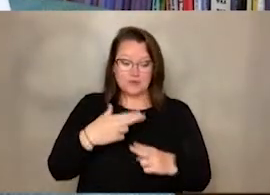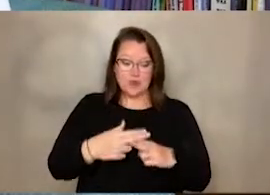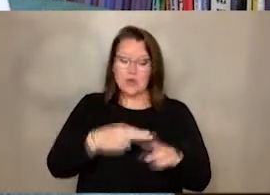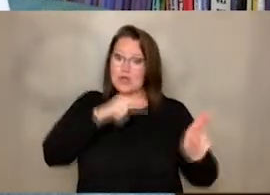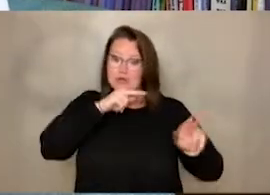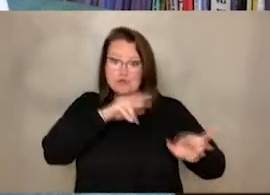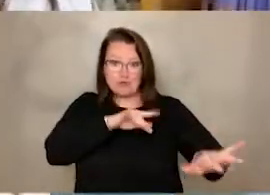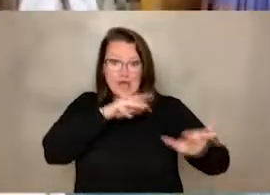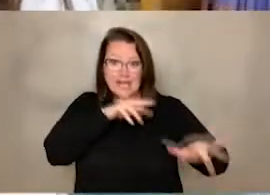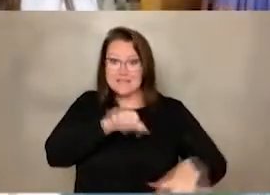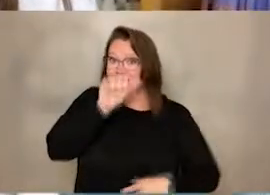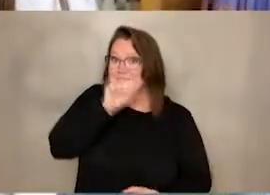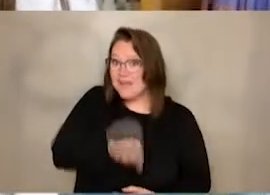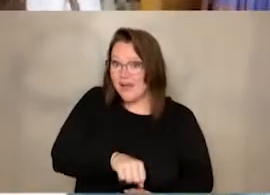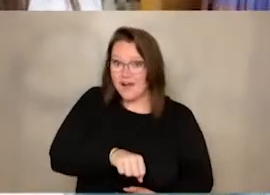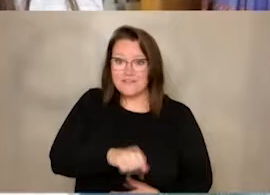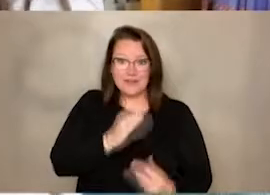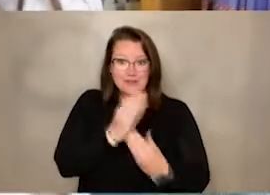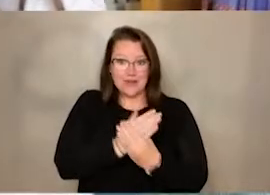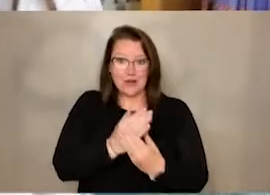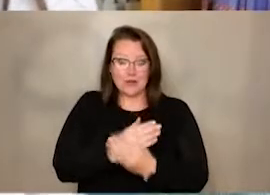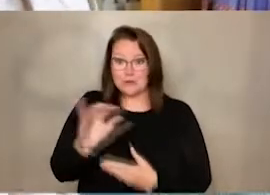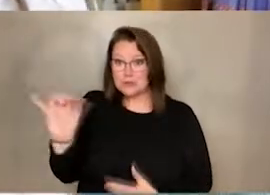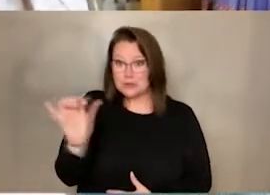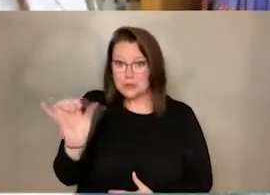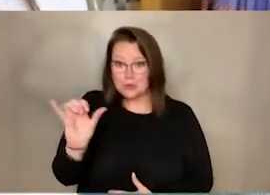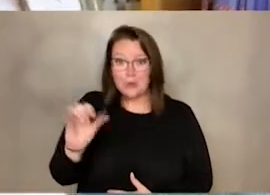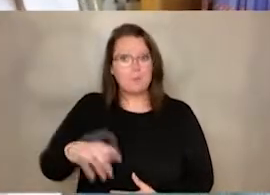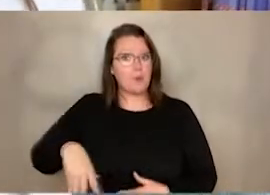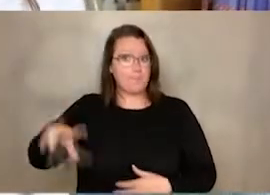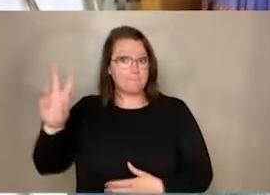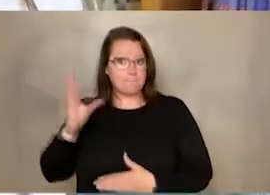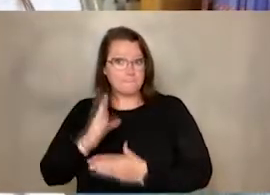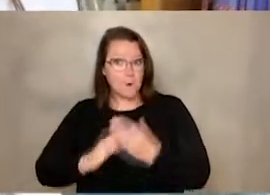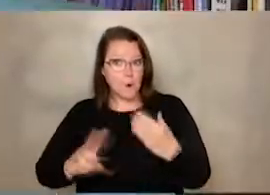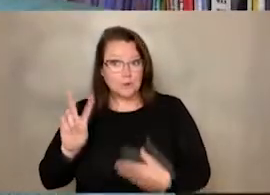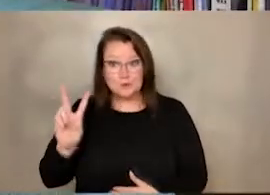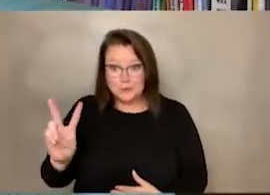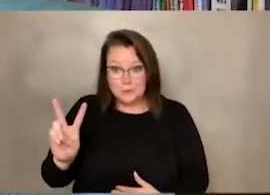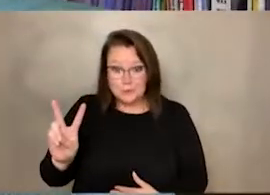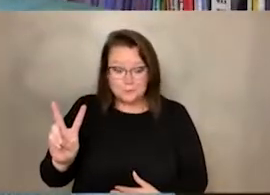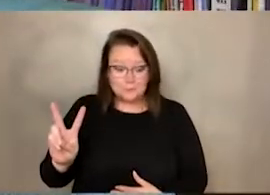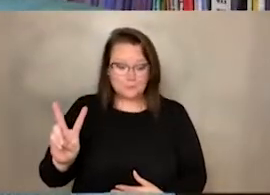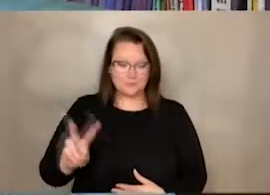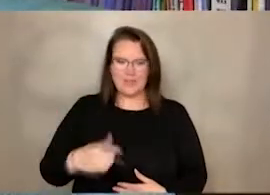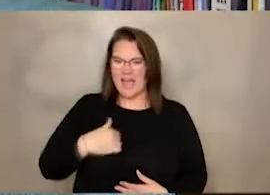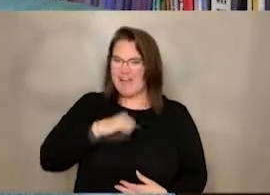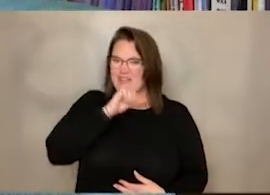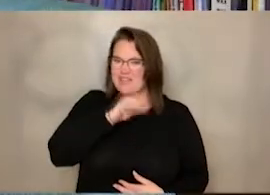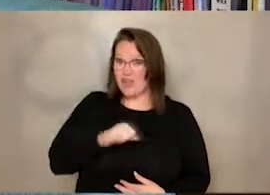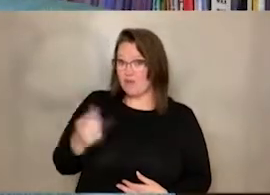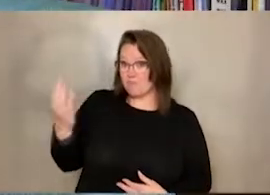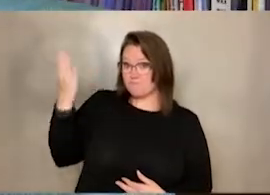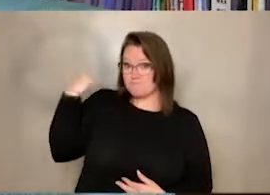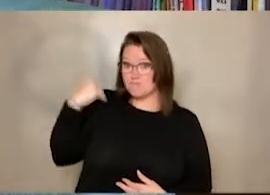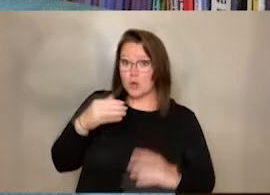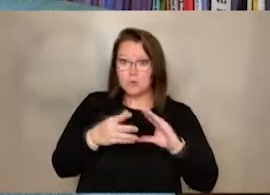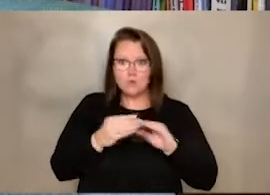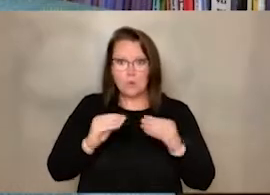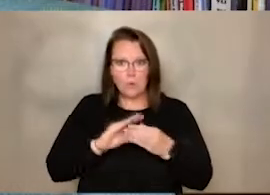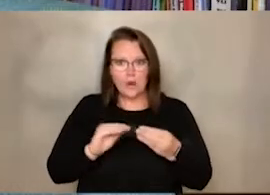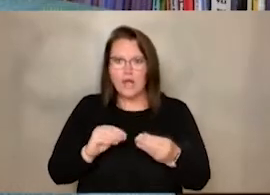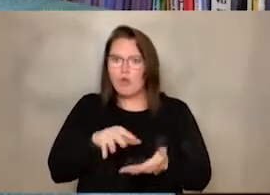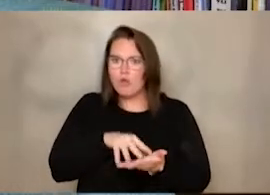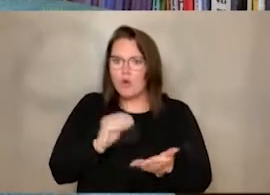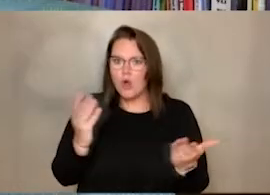the sequel. And I really love the story, Dragons Love Tacos. And in that story, we learned that dragons love tacos,